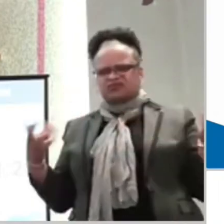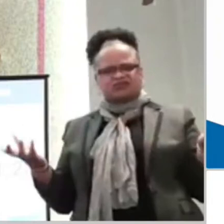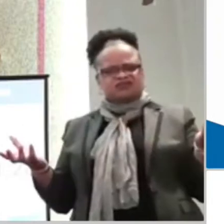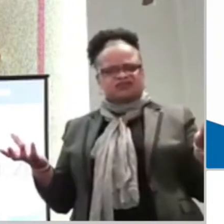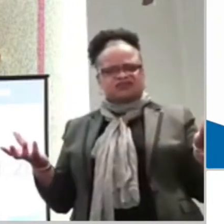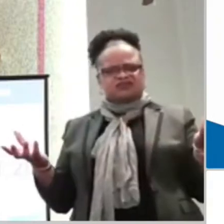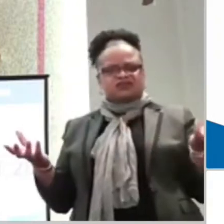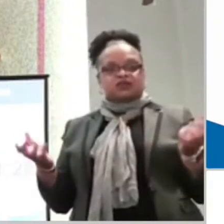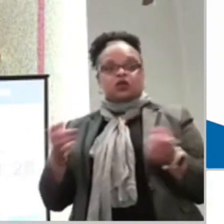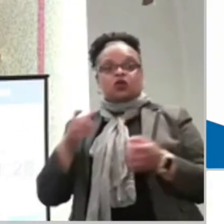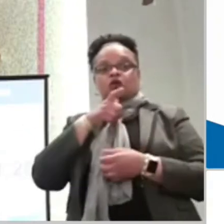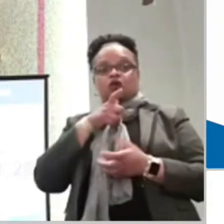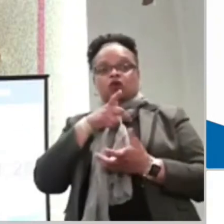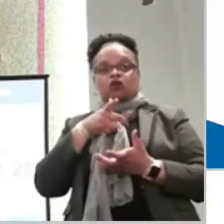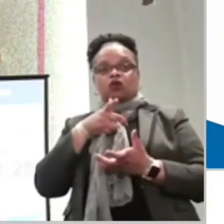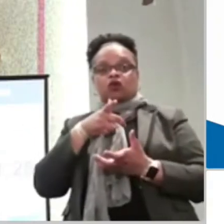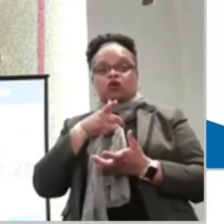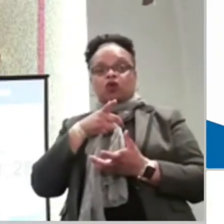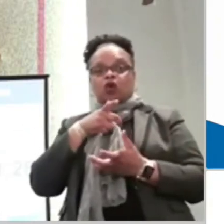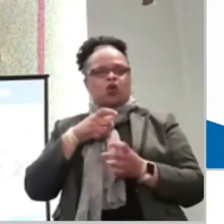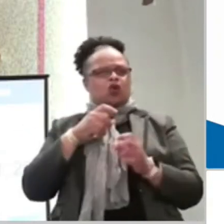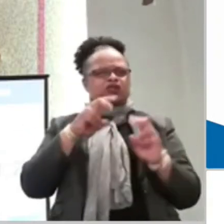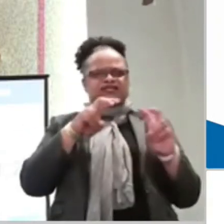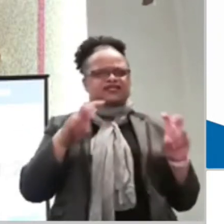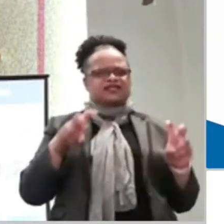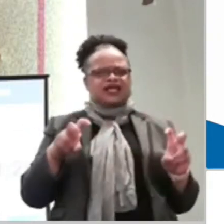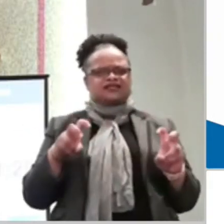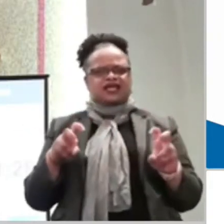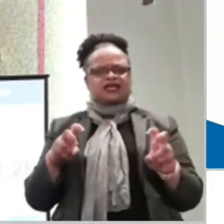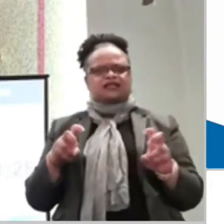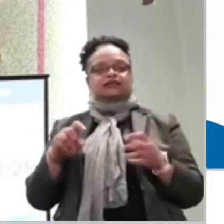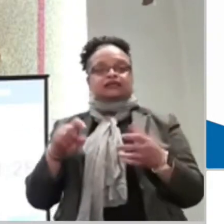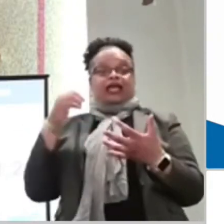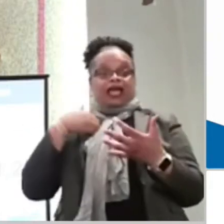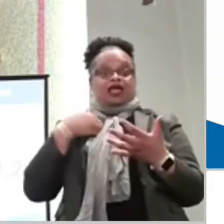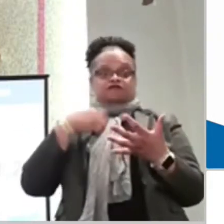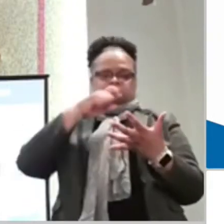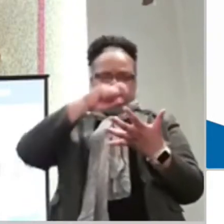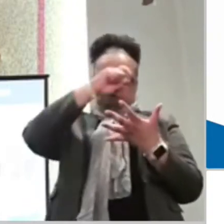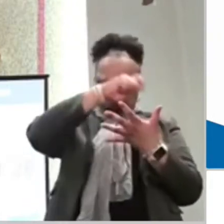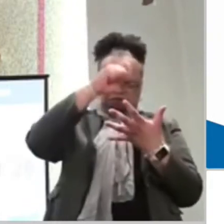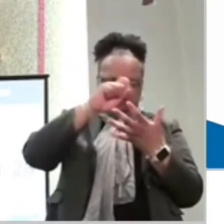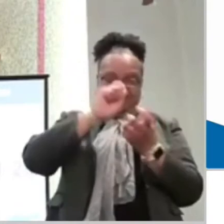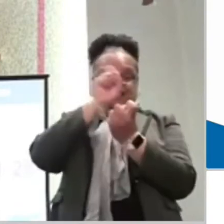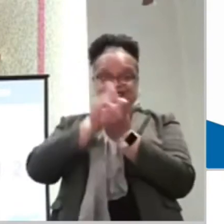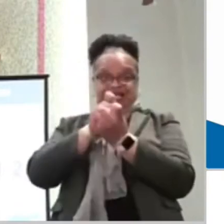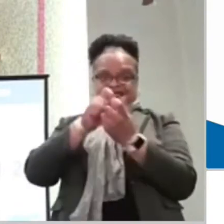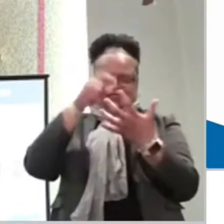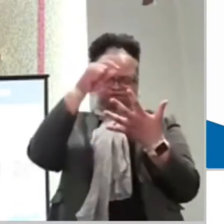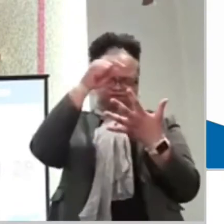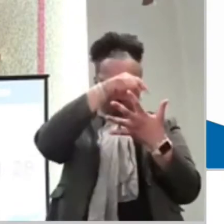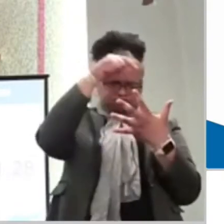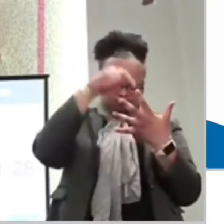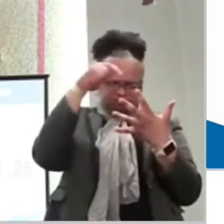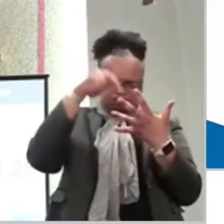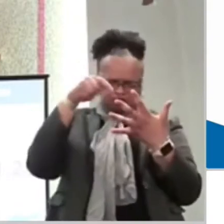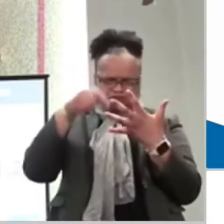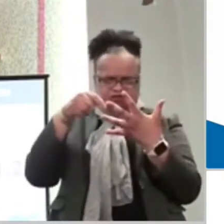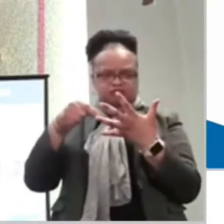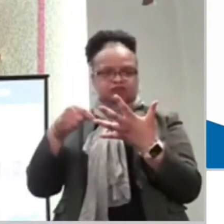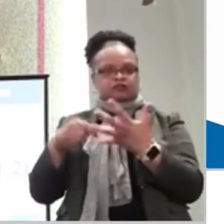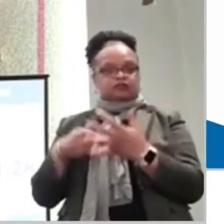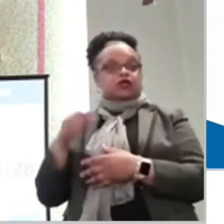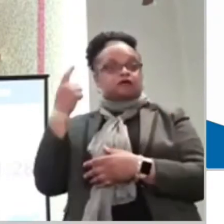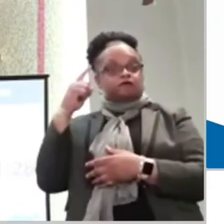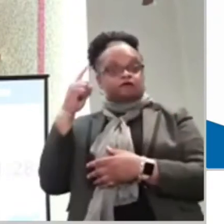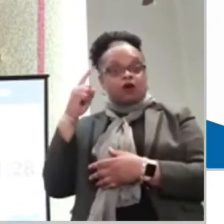whoever it is that's administering that exam going through a meticulous process of going through step by step to ensure